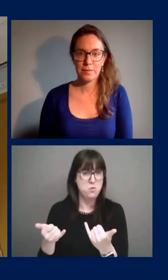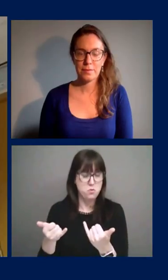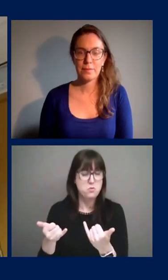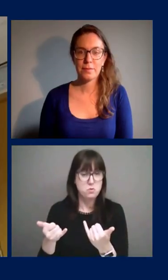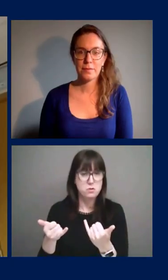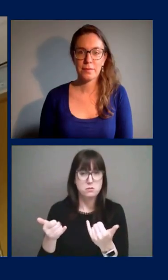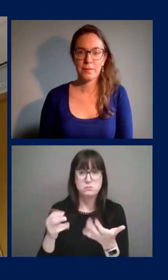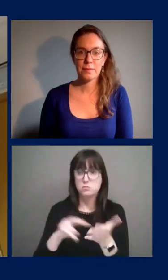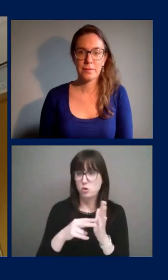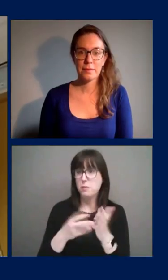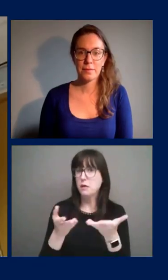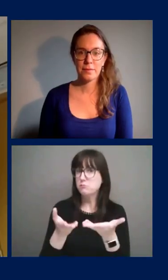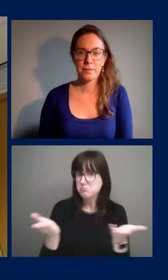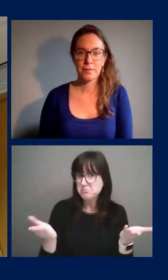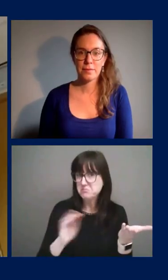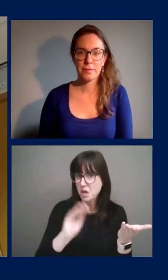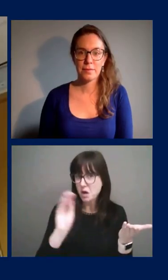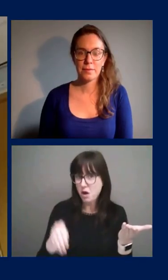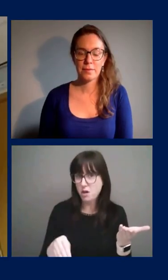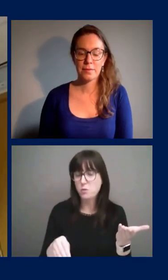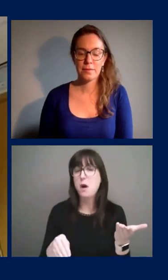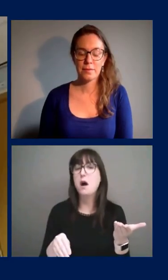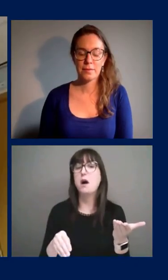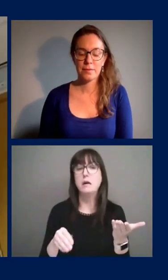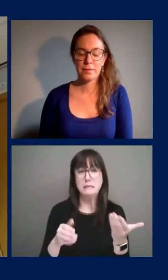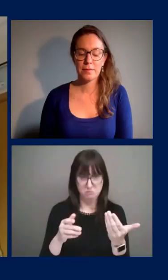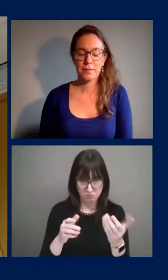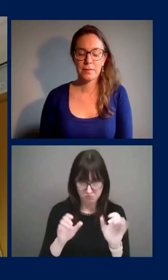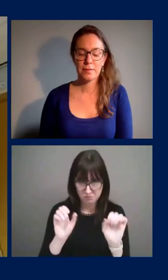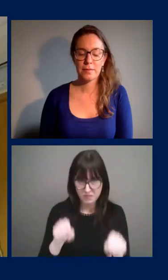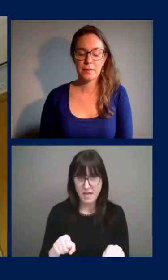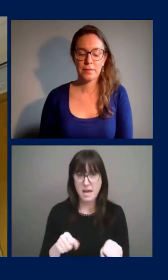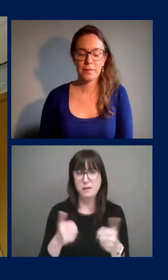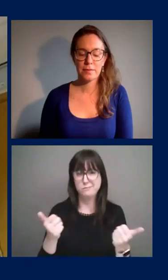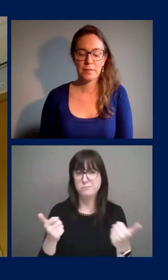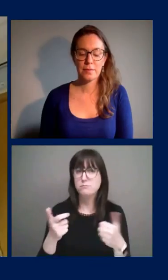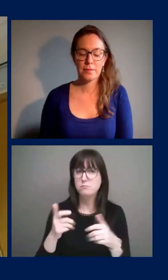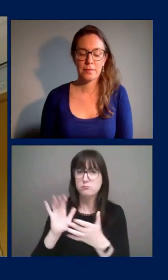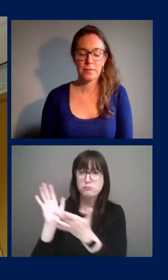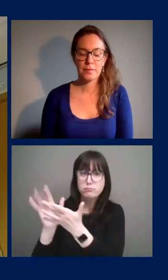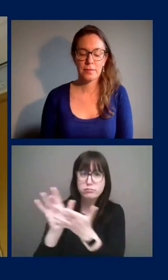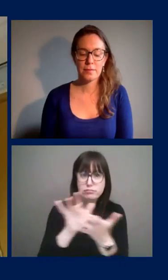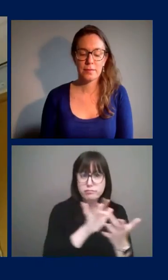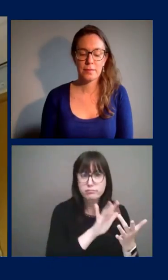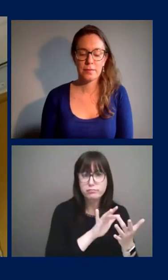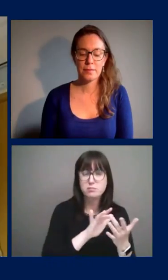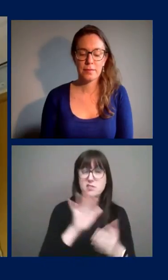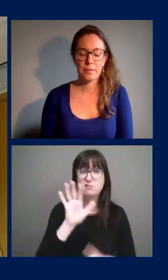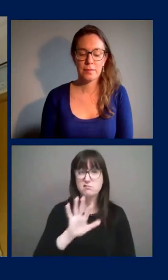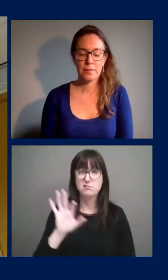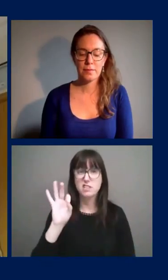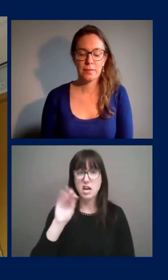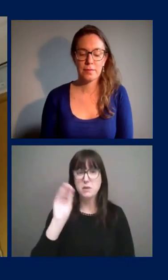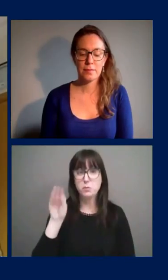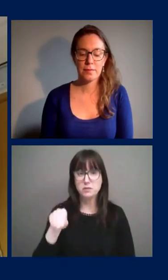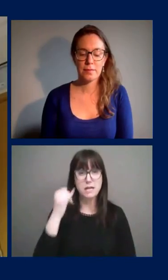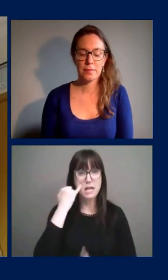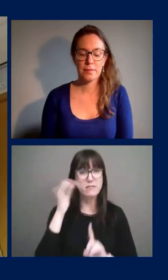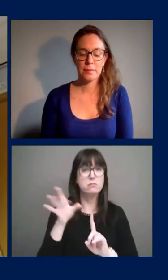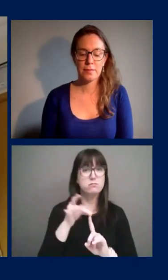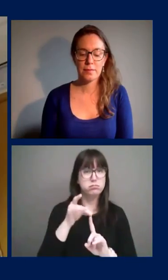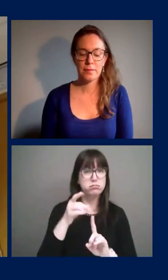public health system in Ottawa to follow up with, uh, all of the cases, uh, over 90% within 24 hours. Um,